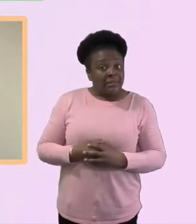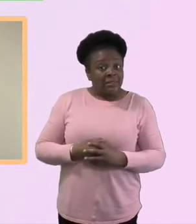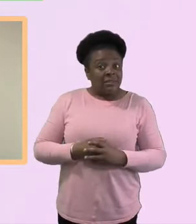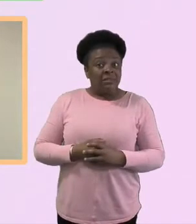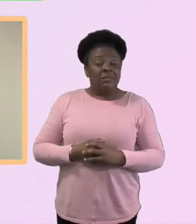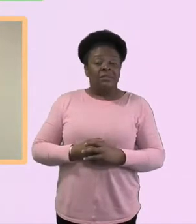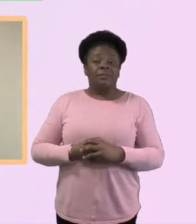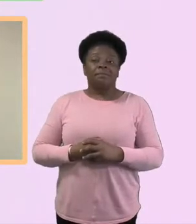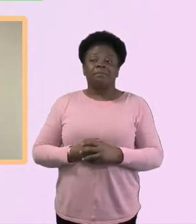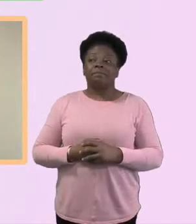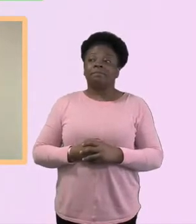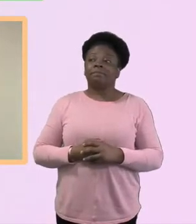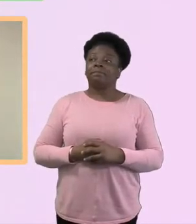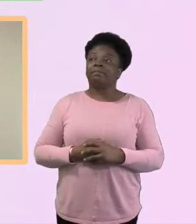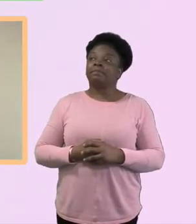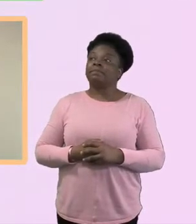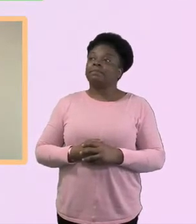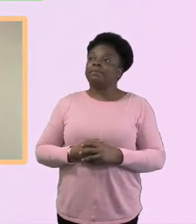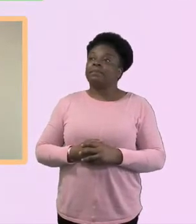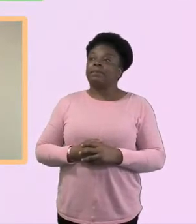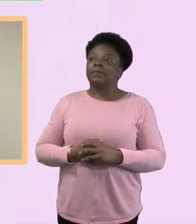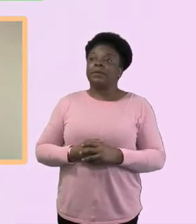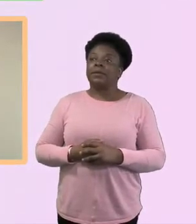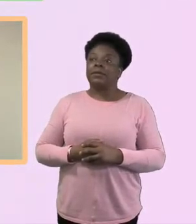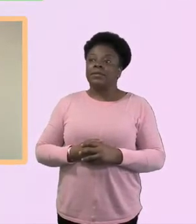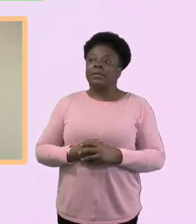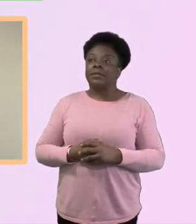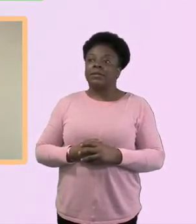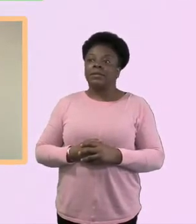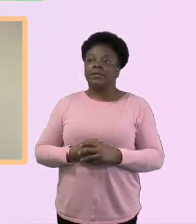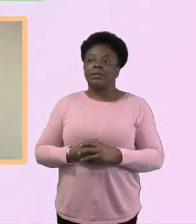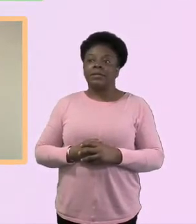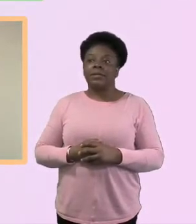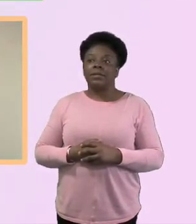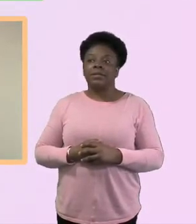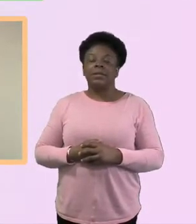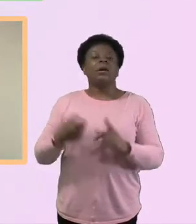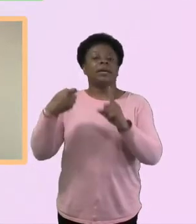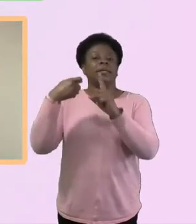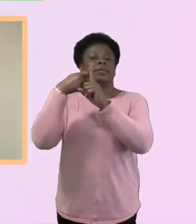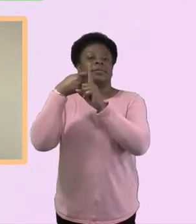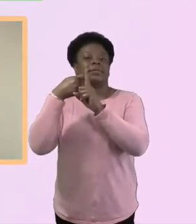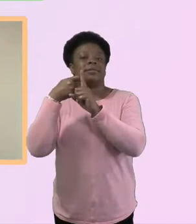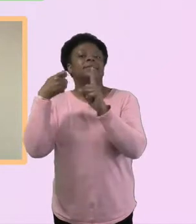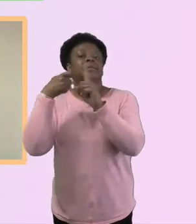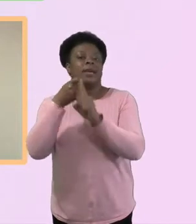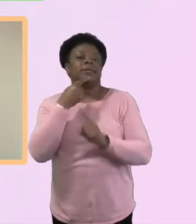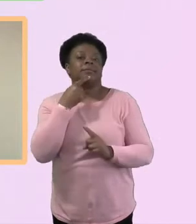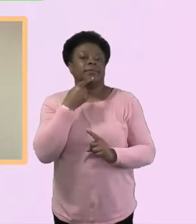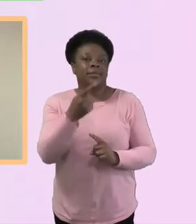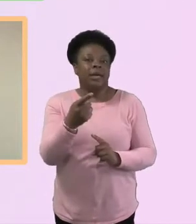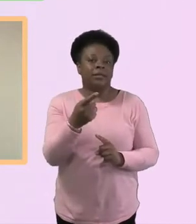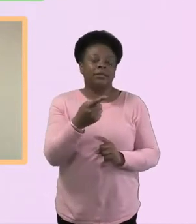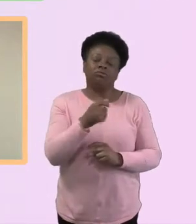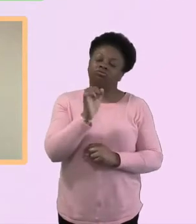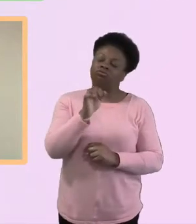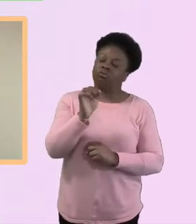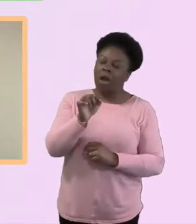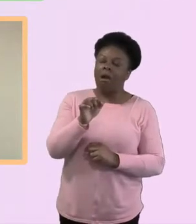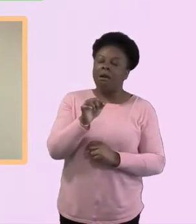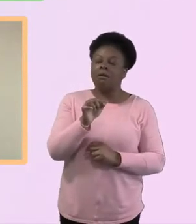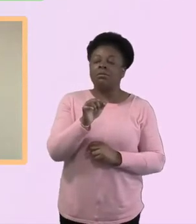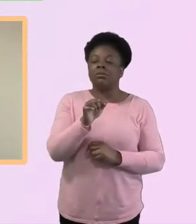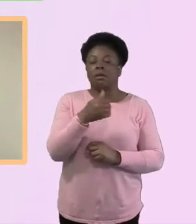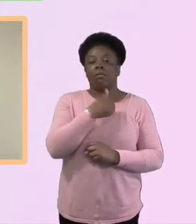I think there's been something about a real connection with context. So I was listening actually this morning to somebody who had been